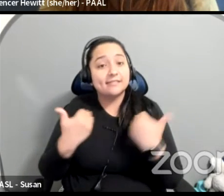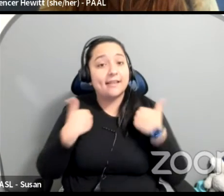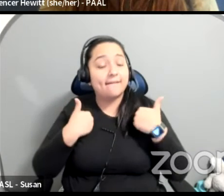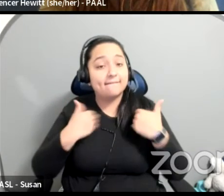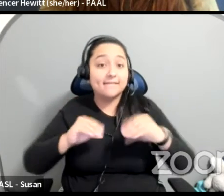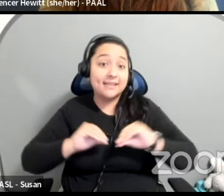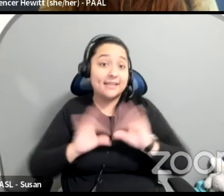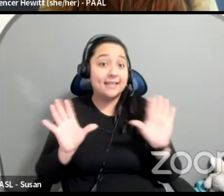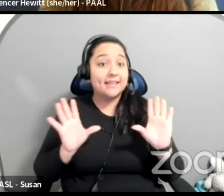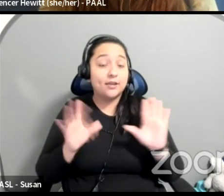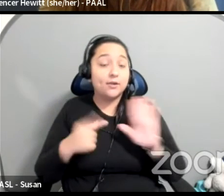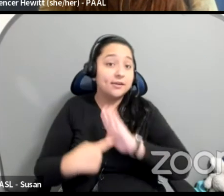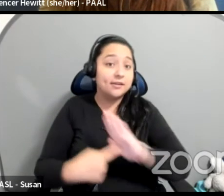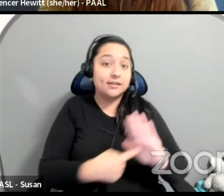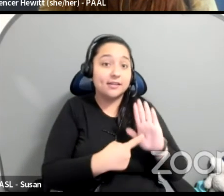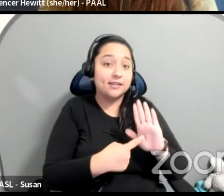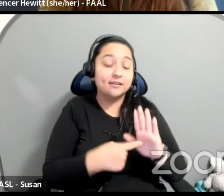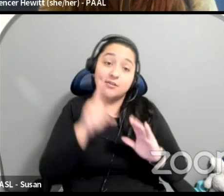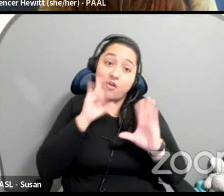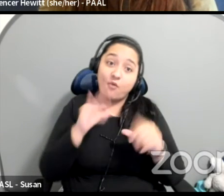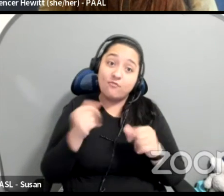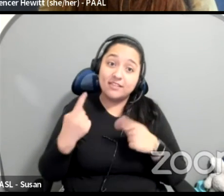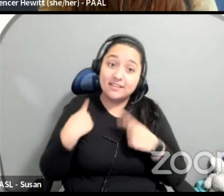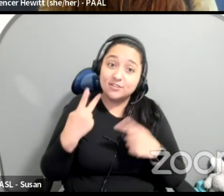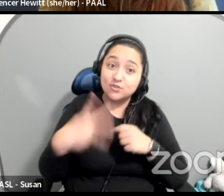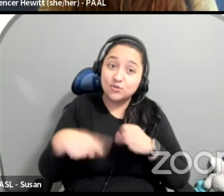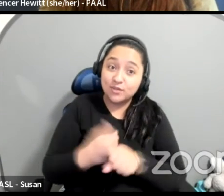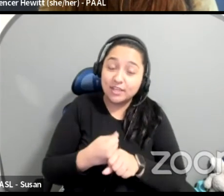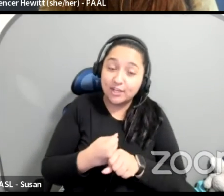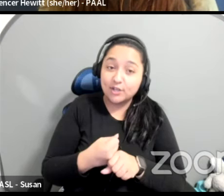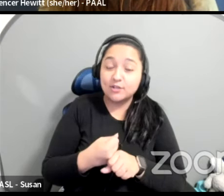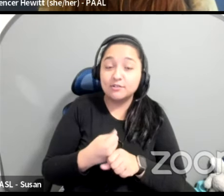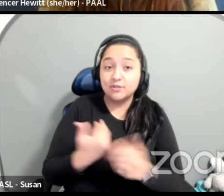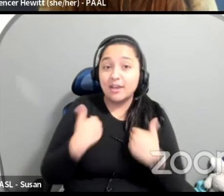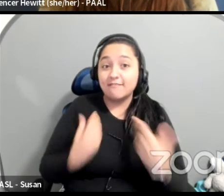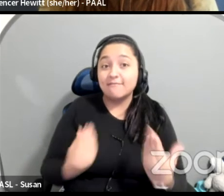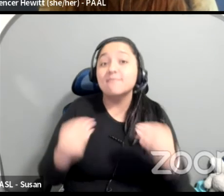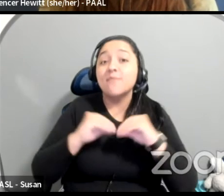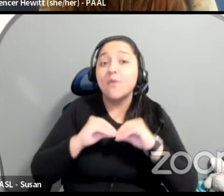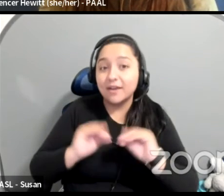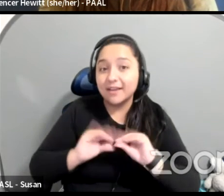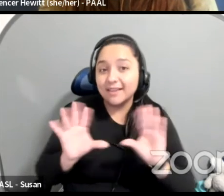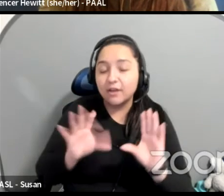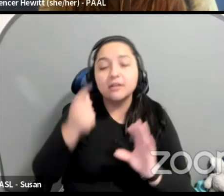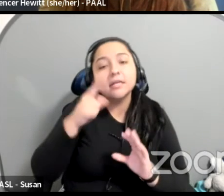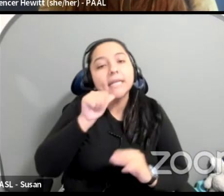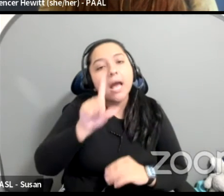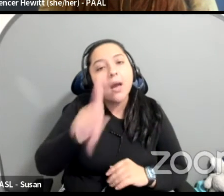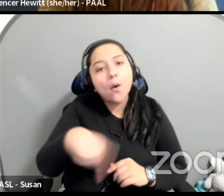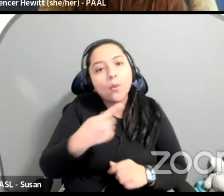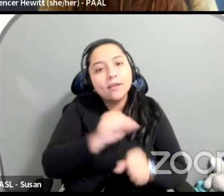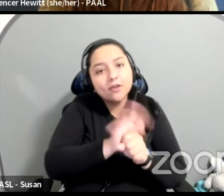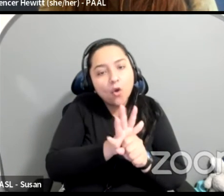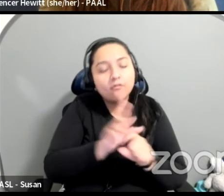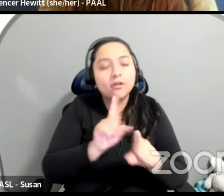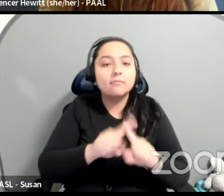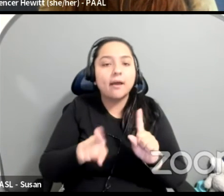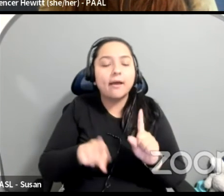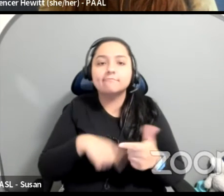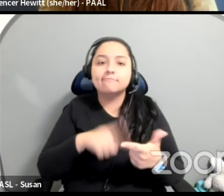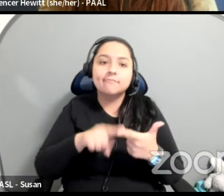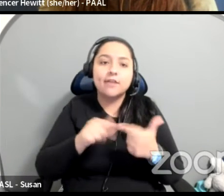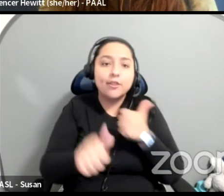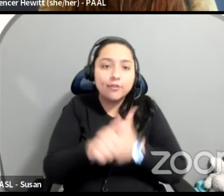the last two years helped gain some clarity. And obviously I'm not just talking about COVID. I am talking to threat on black lives, indigenous